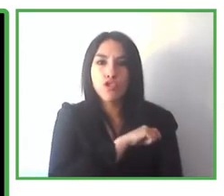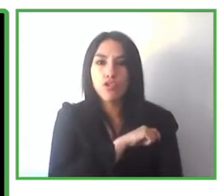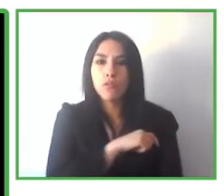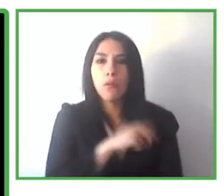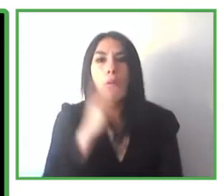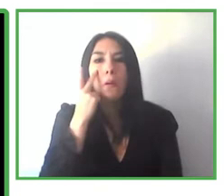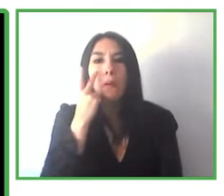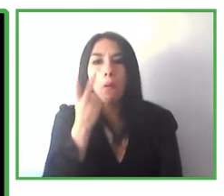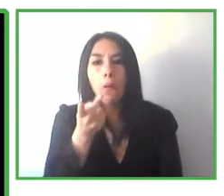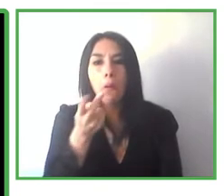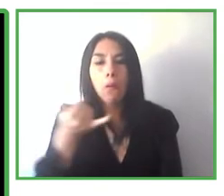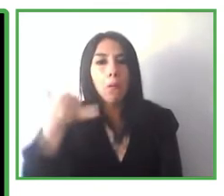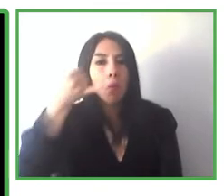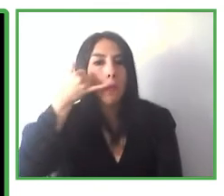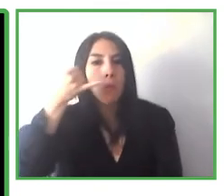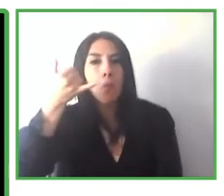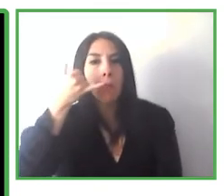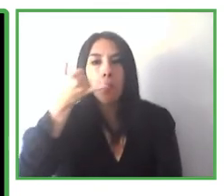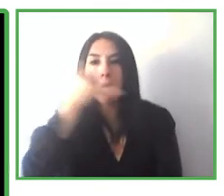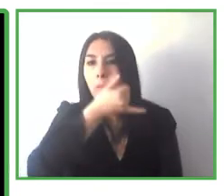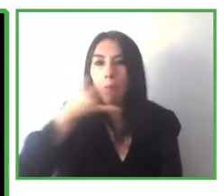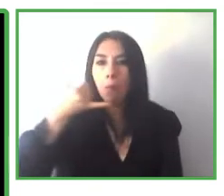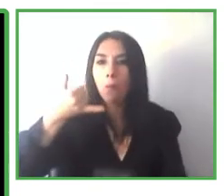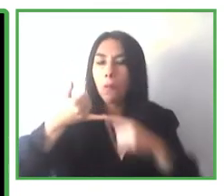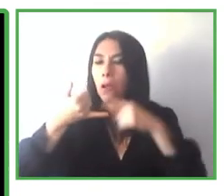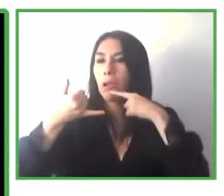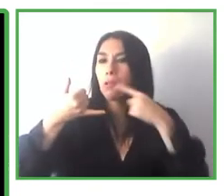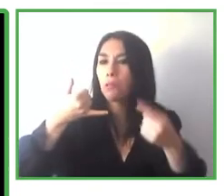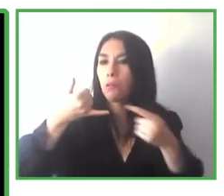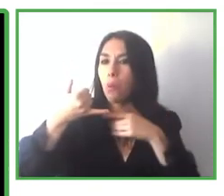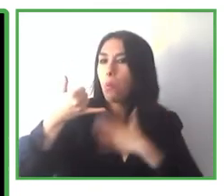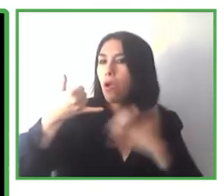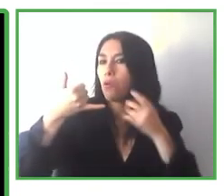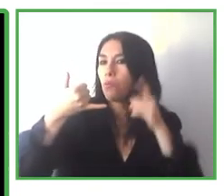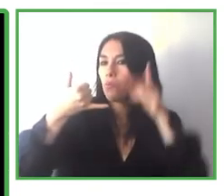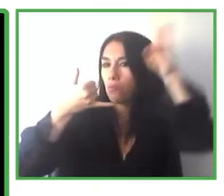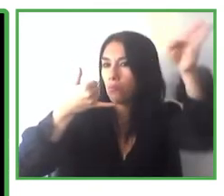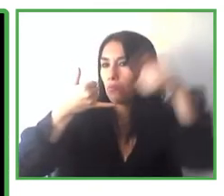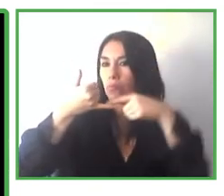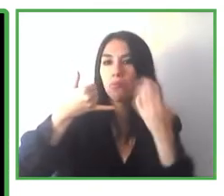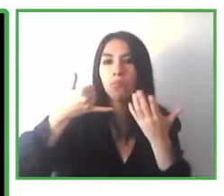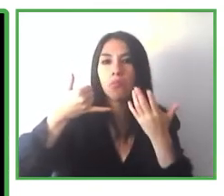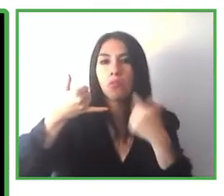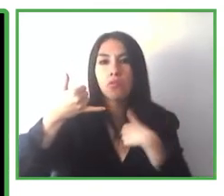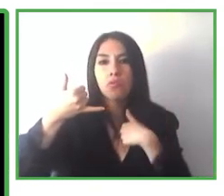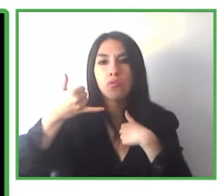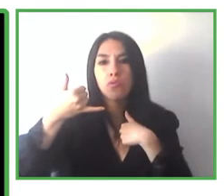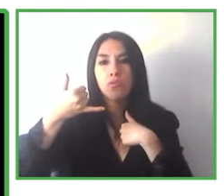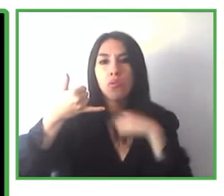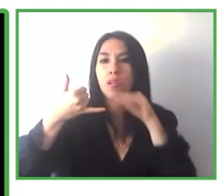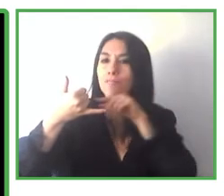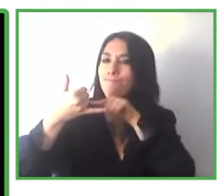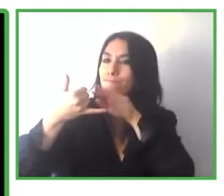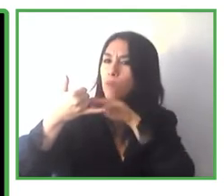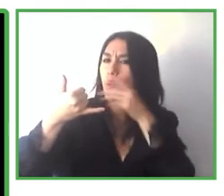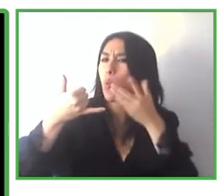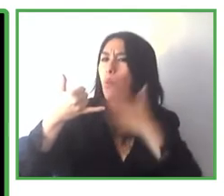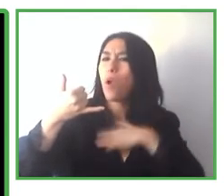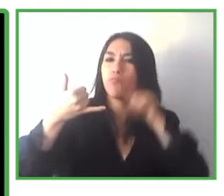So you can point your cell phone towards the code. And I am going to know